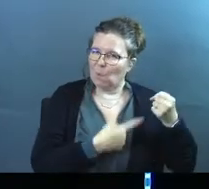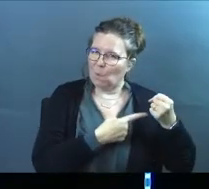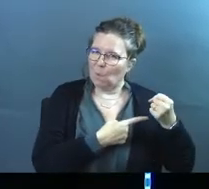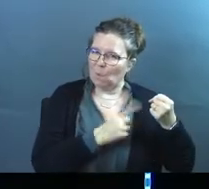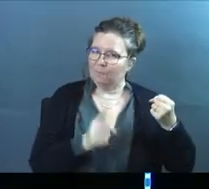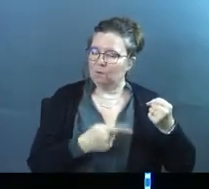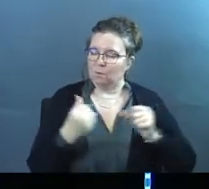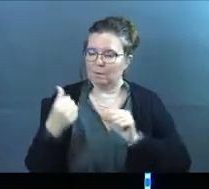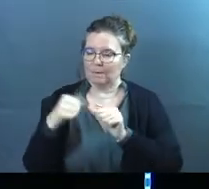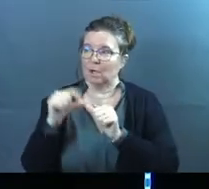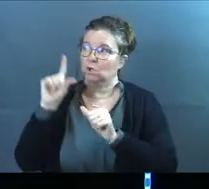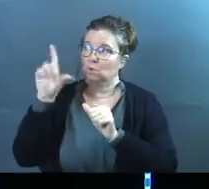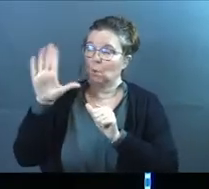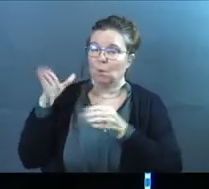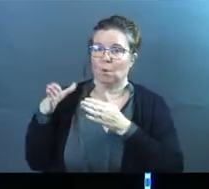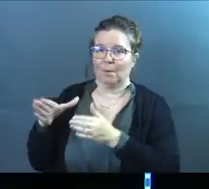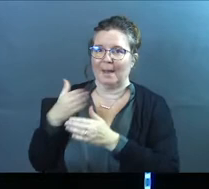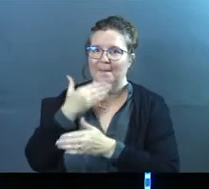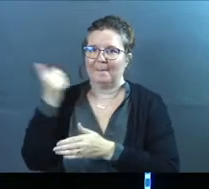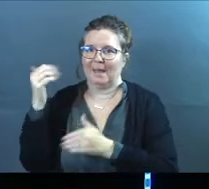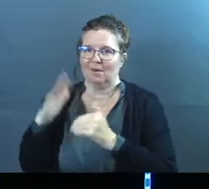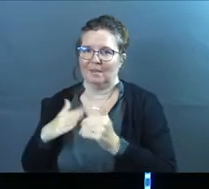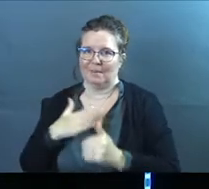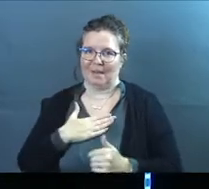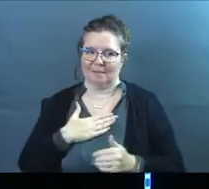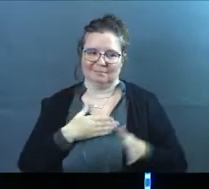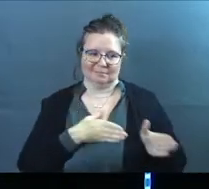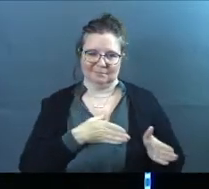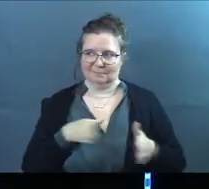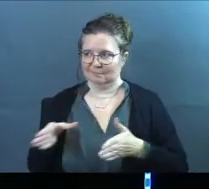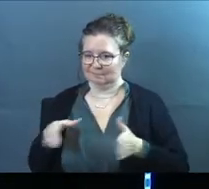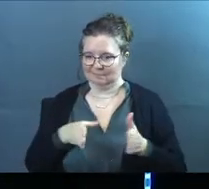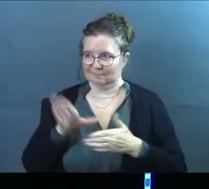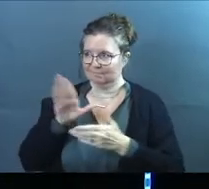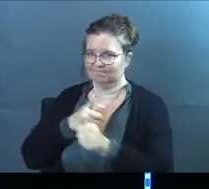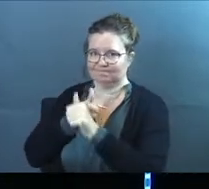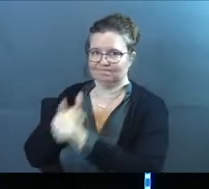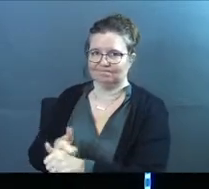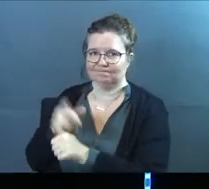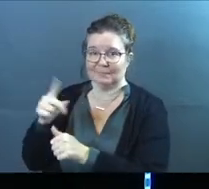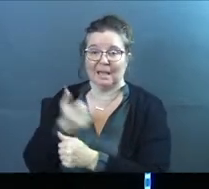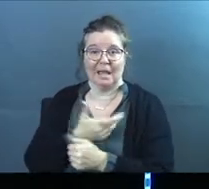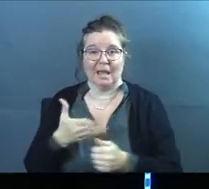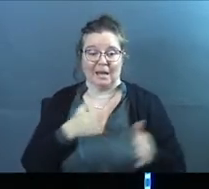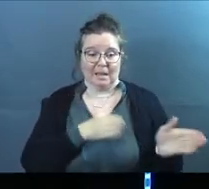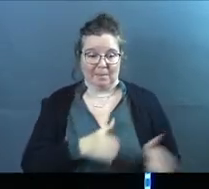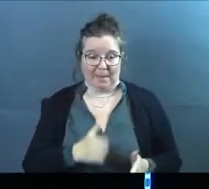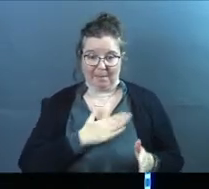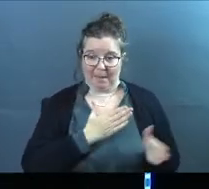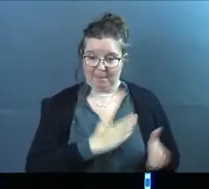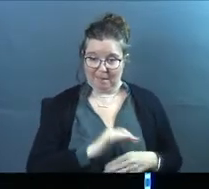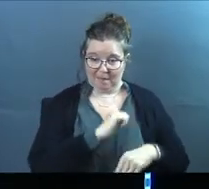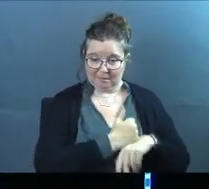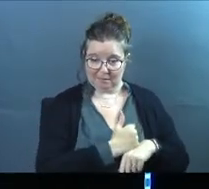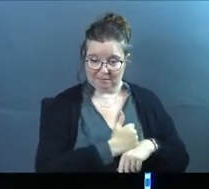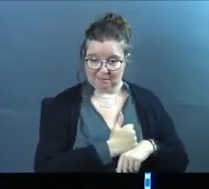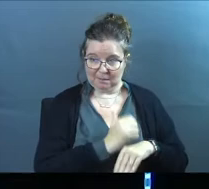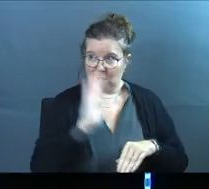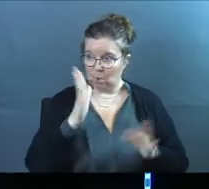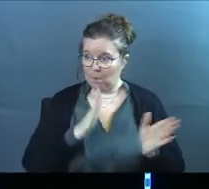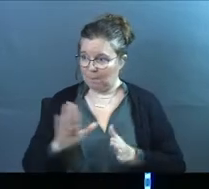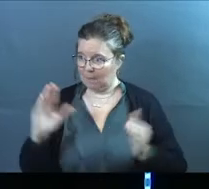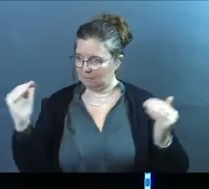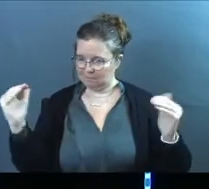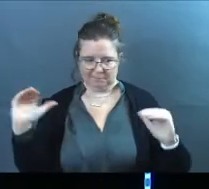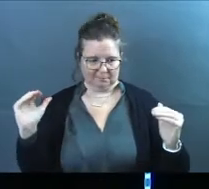can I be reminded that your way is better than my own? That any plan I may lay out compared to yours will never compare.